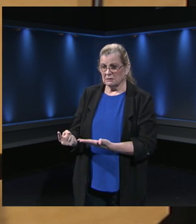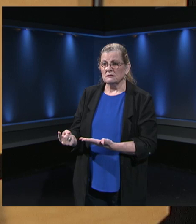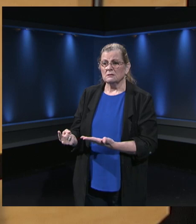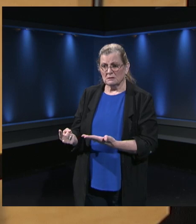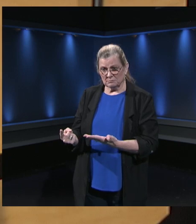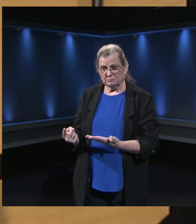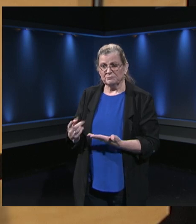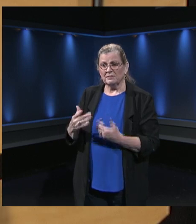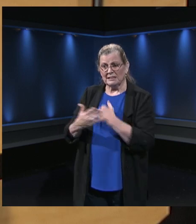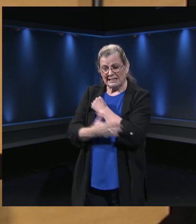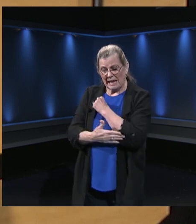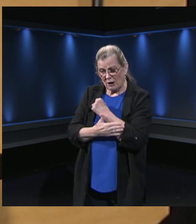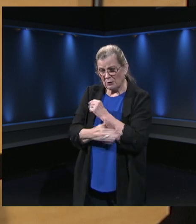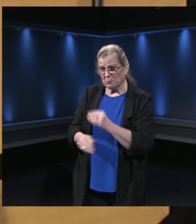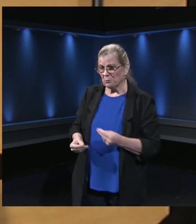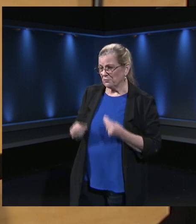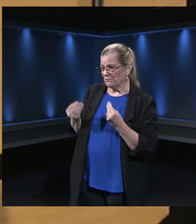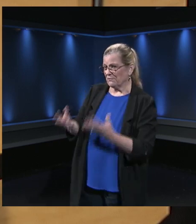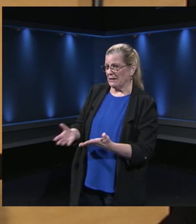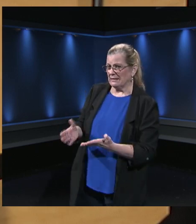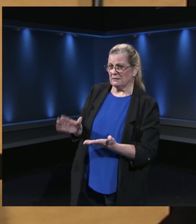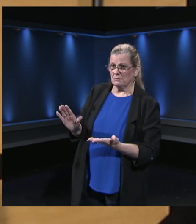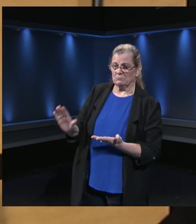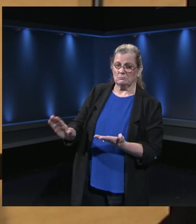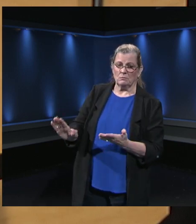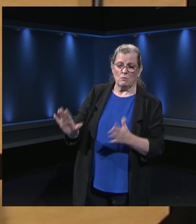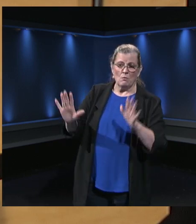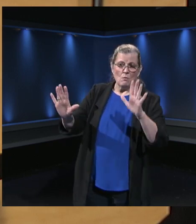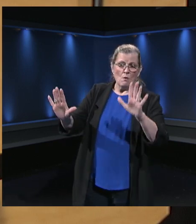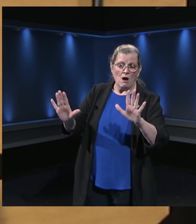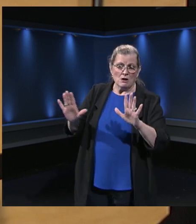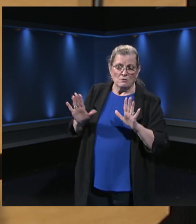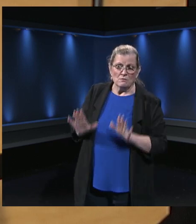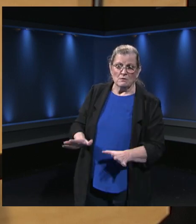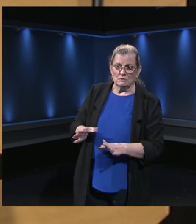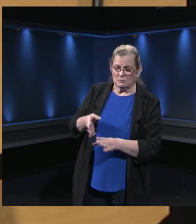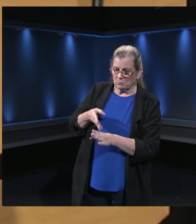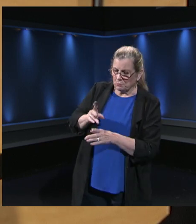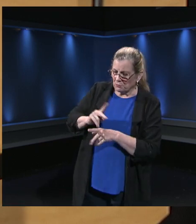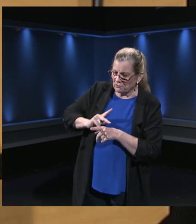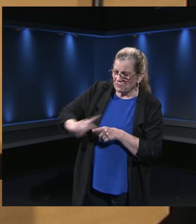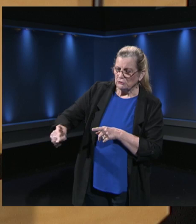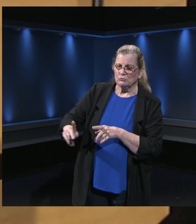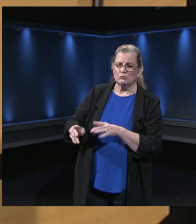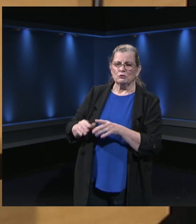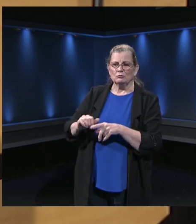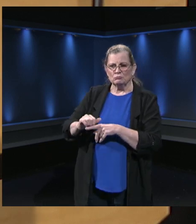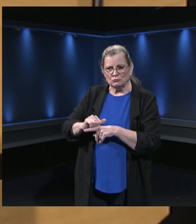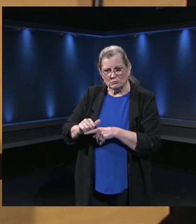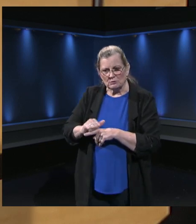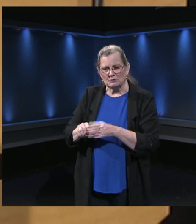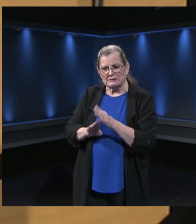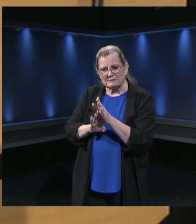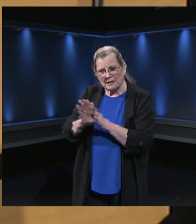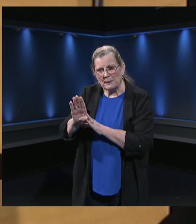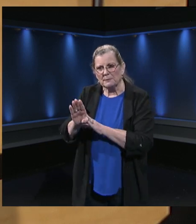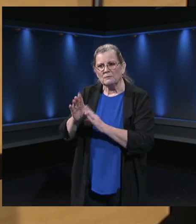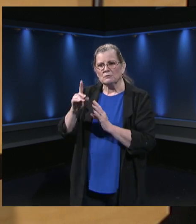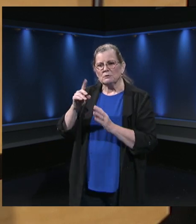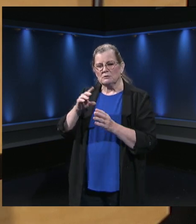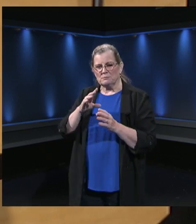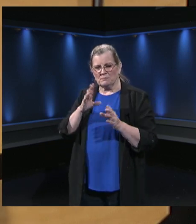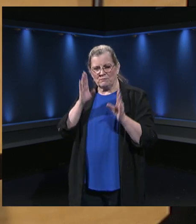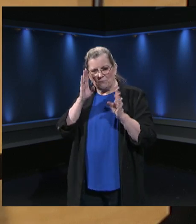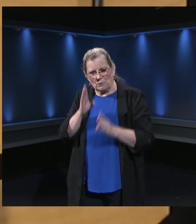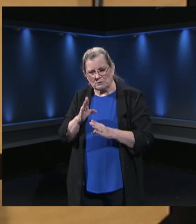provided some very amazing professional development specifically focusing on the meaningful learning experiences, the student